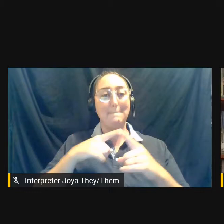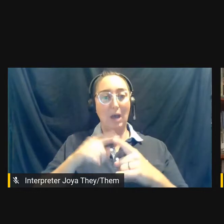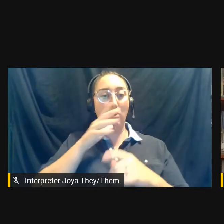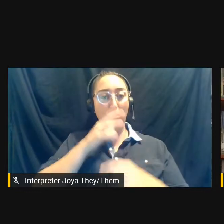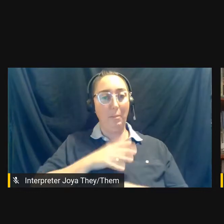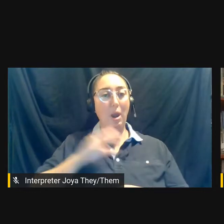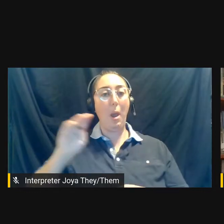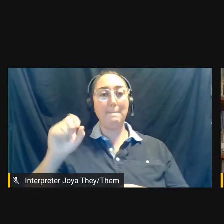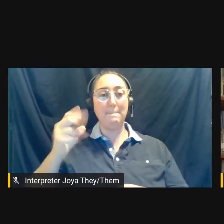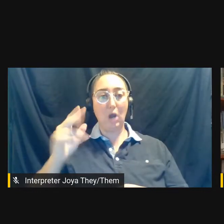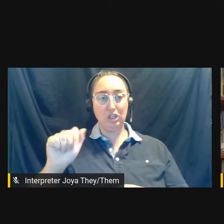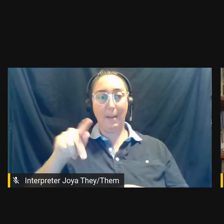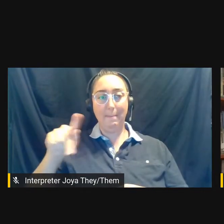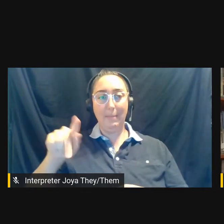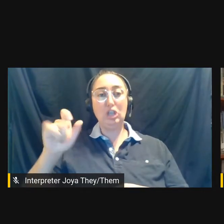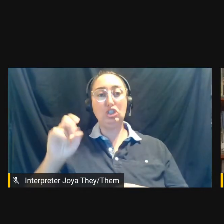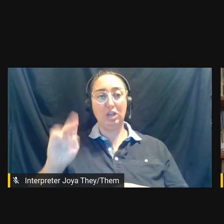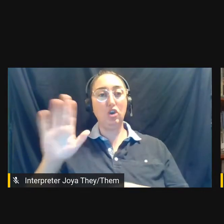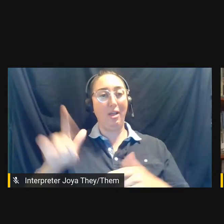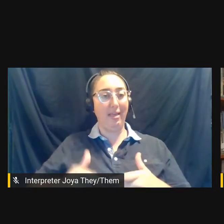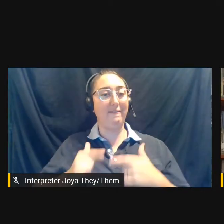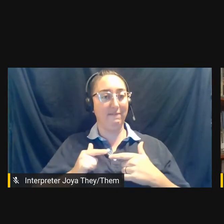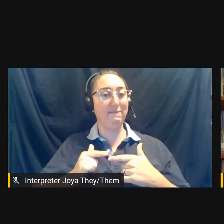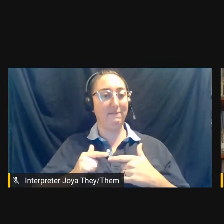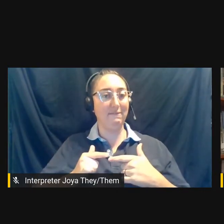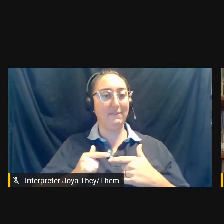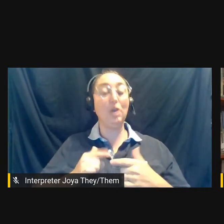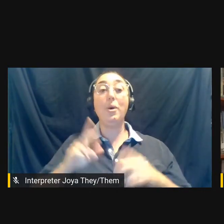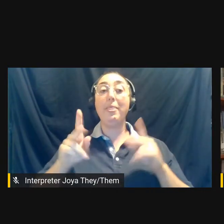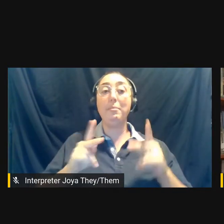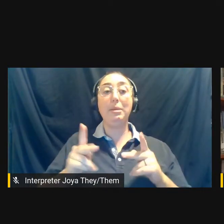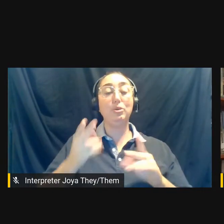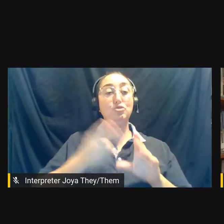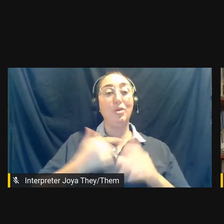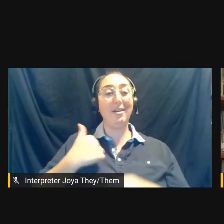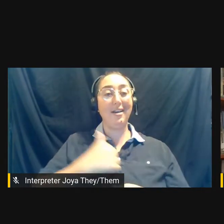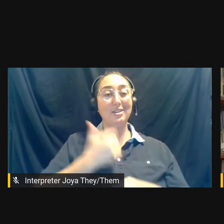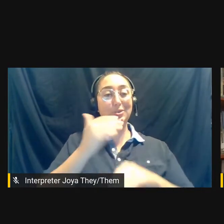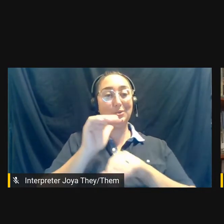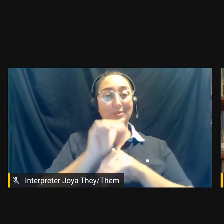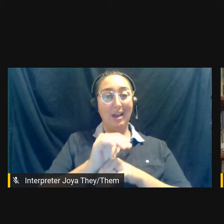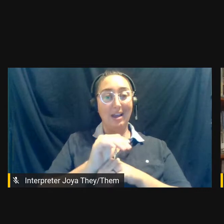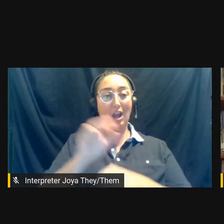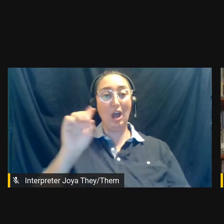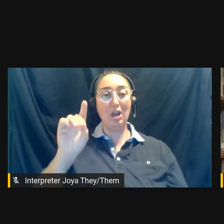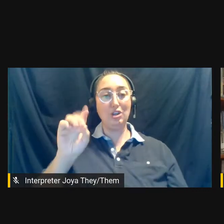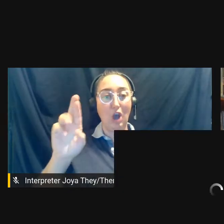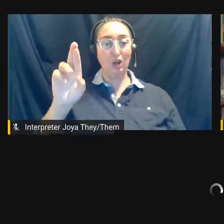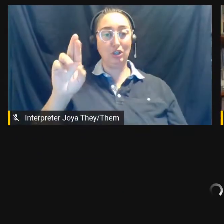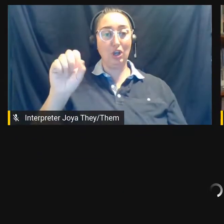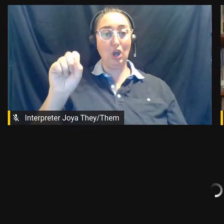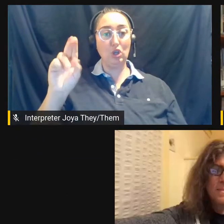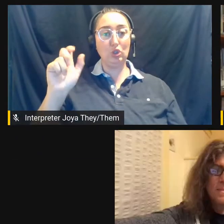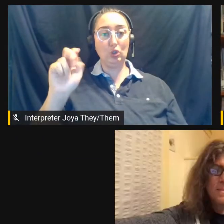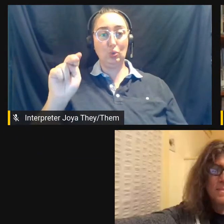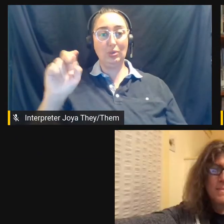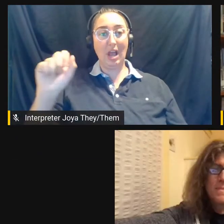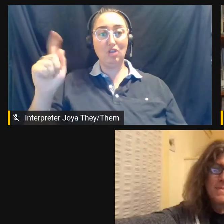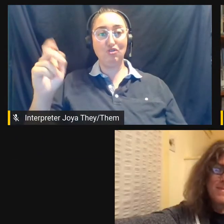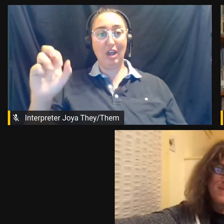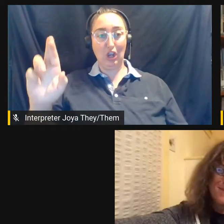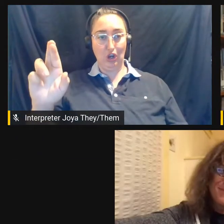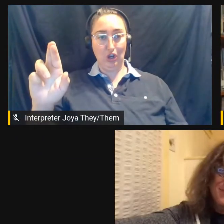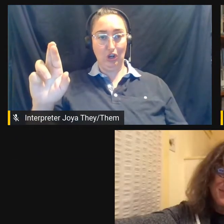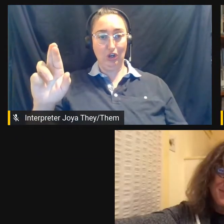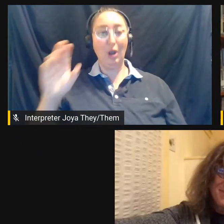Johnson's life as well. Our panelists tonight are Dr. Susan Stryker, who is Professor